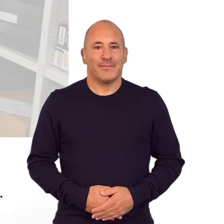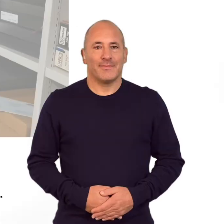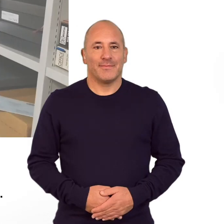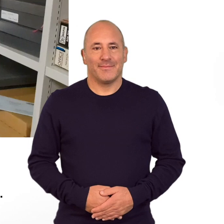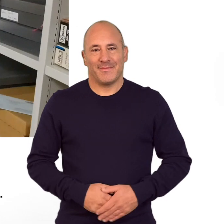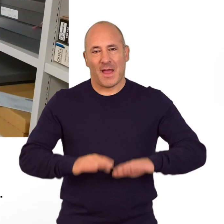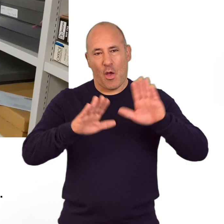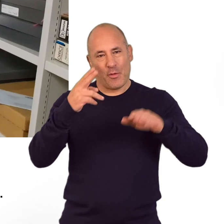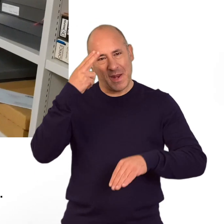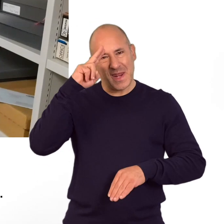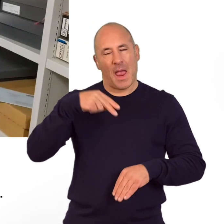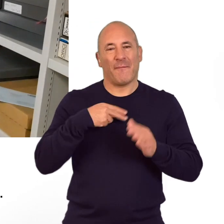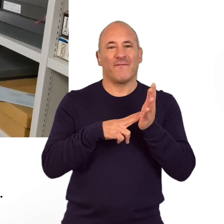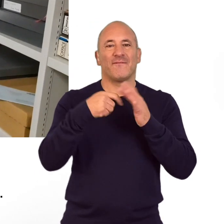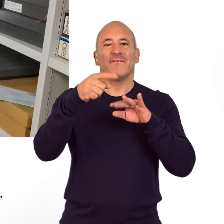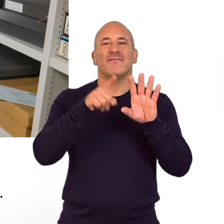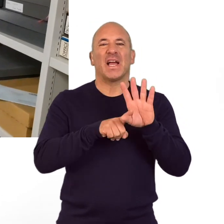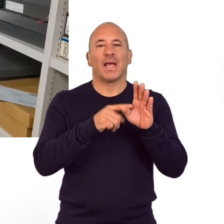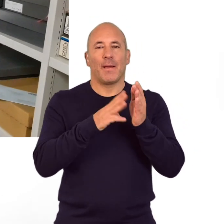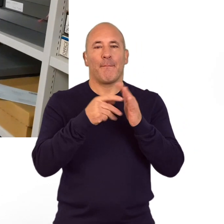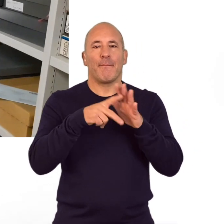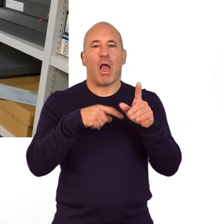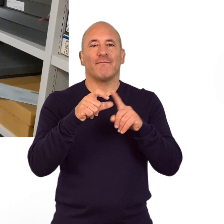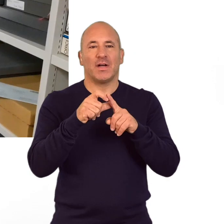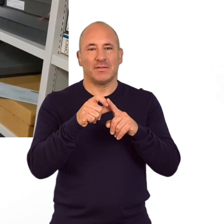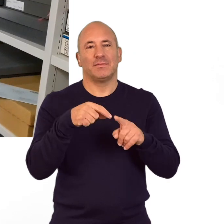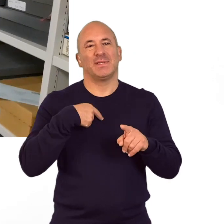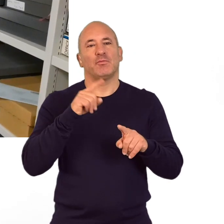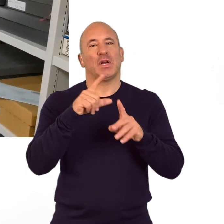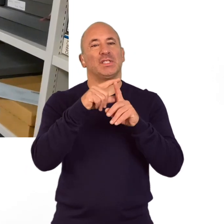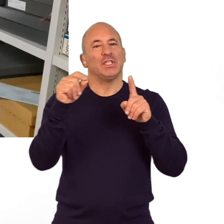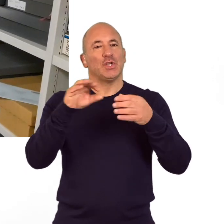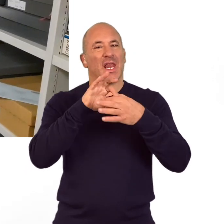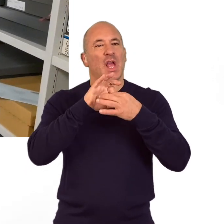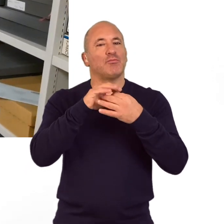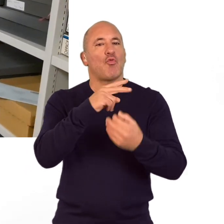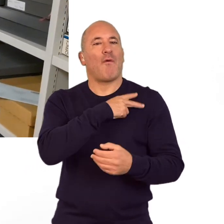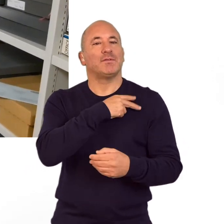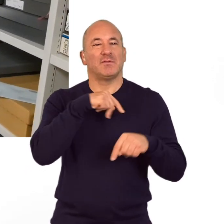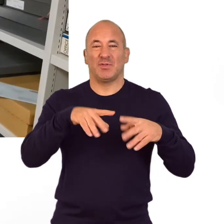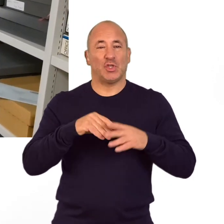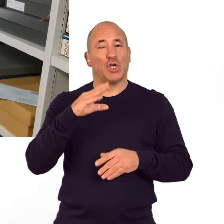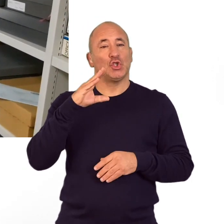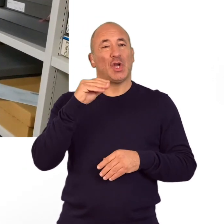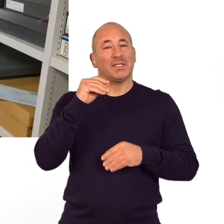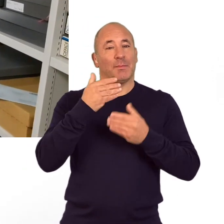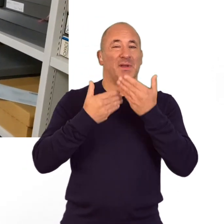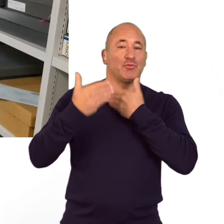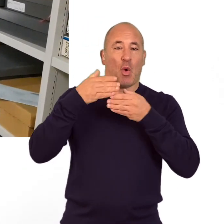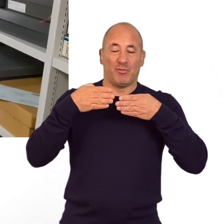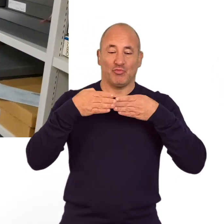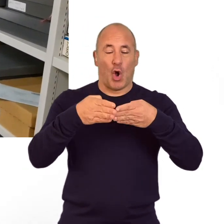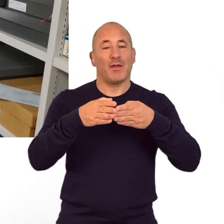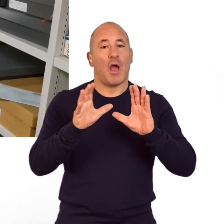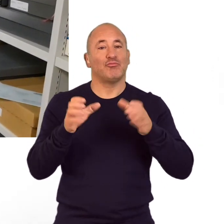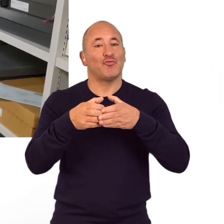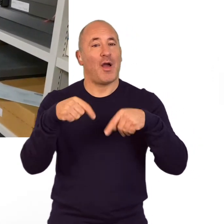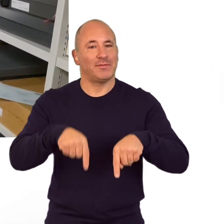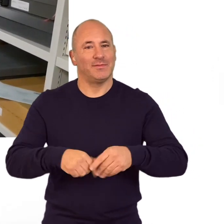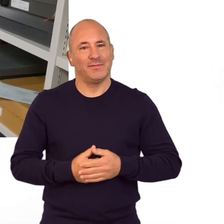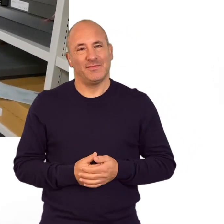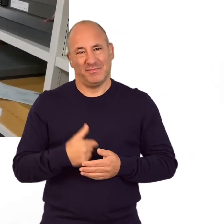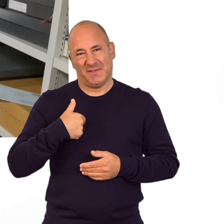Hello, my name is Vicki Mulford. I am the Digital Engagement Officer here at Chatham Historic Dockyard Trust.